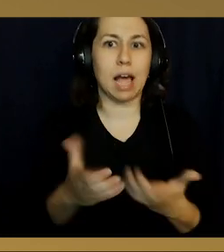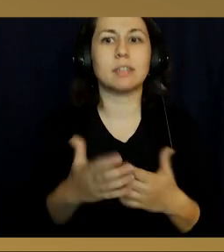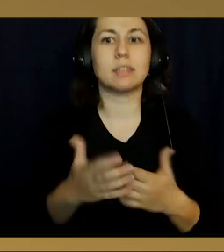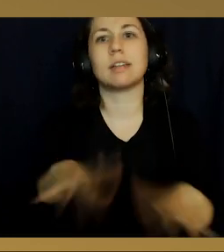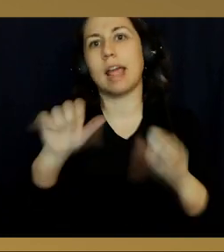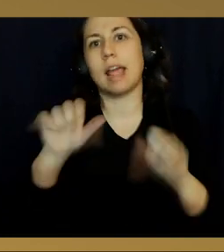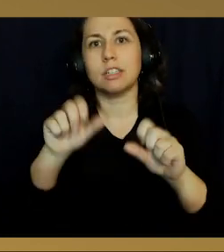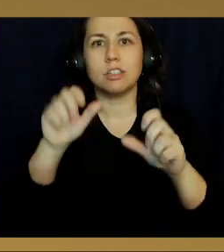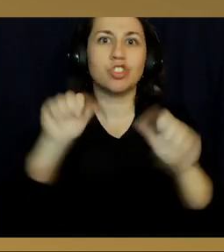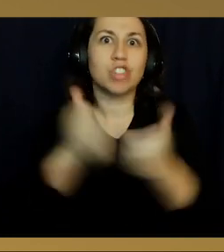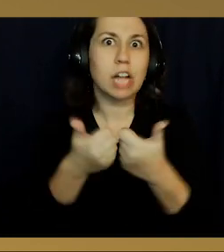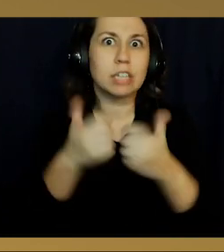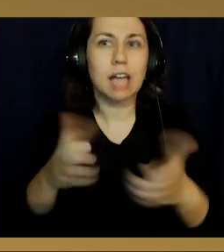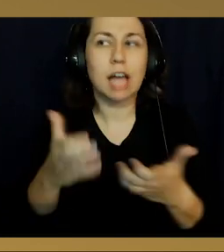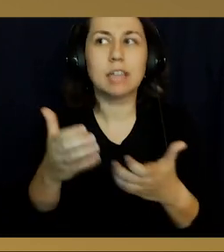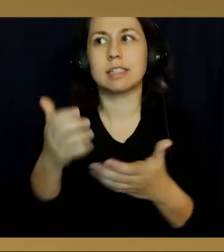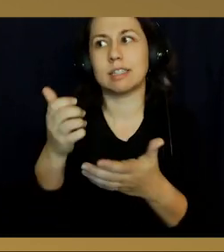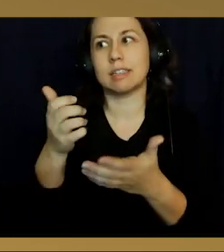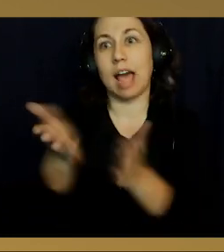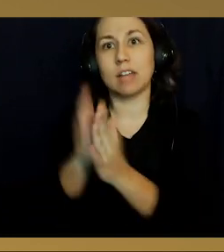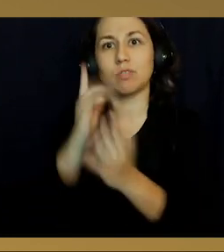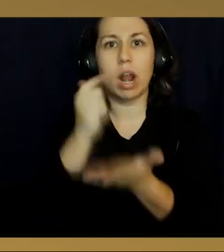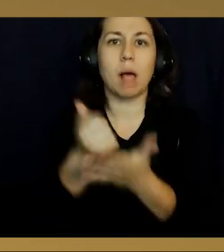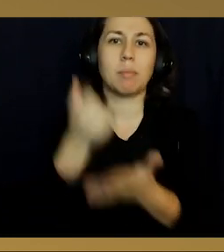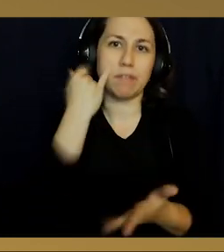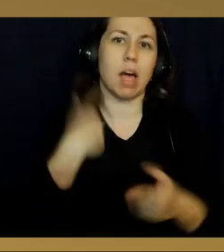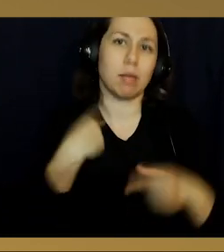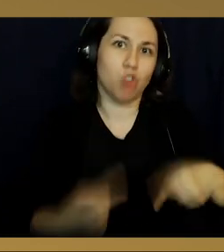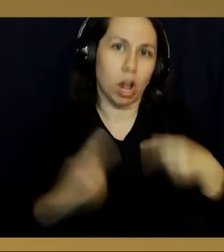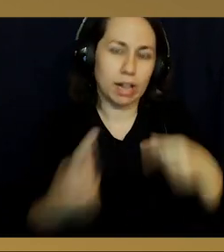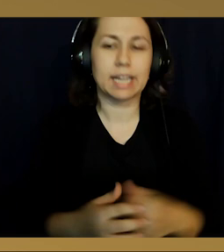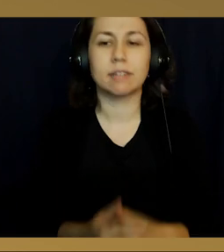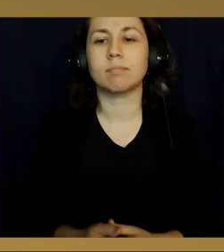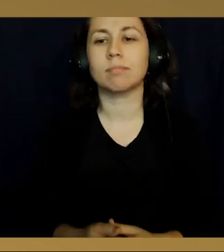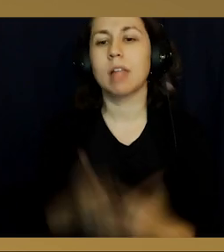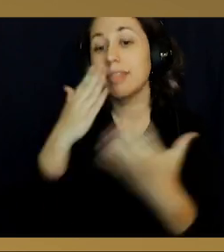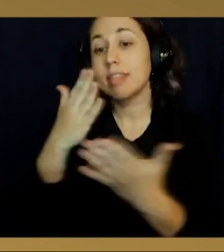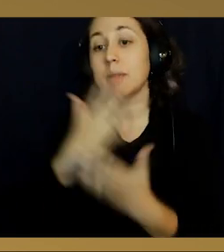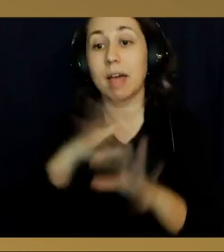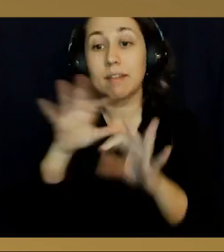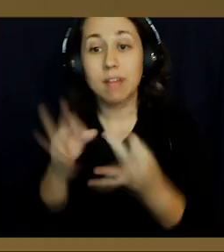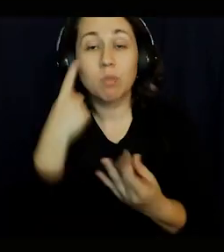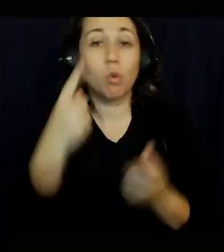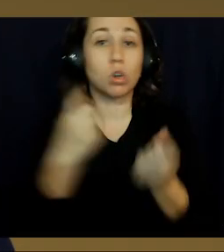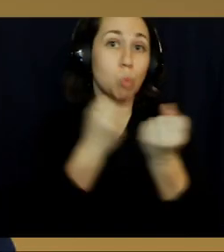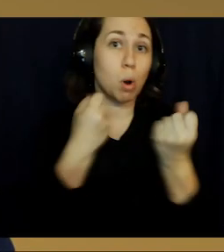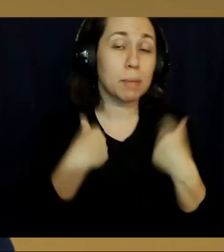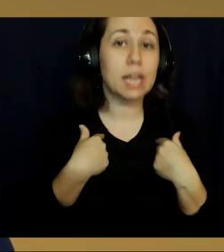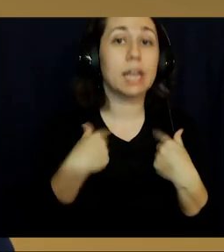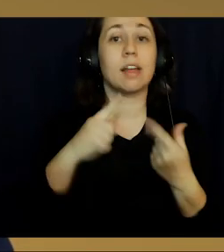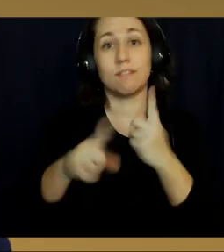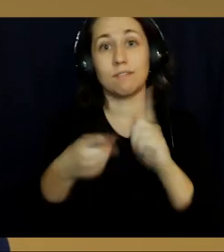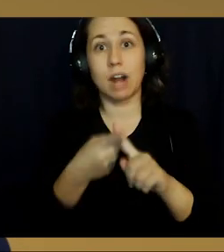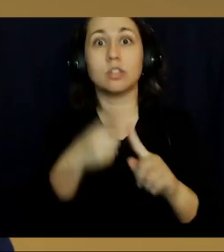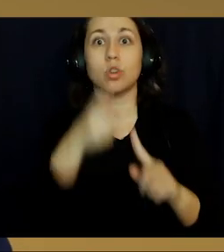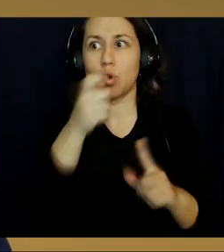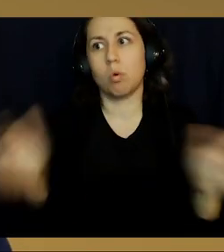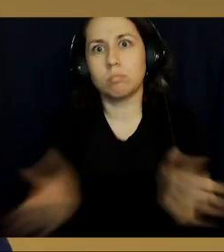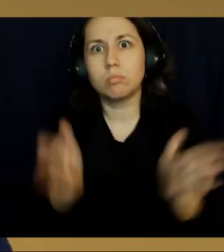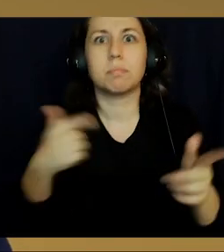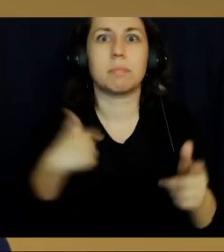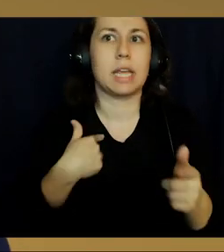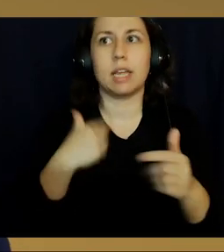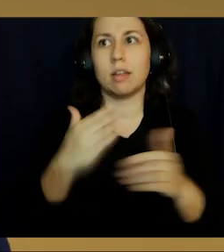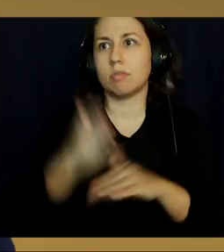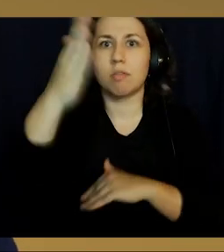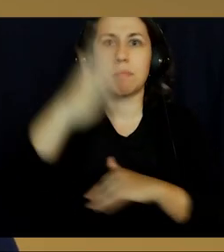hardest working on my classes, setting goals for myself, taking challenging courses, and asking for help whenever I'm struggling. I'd to thank my family for